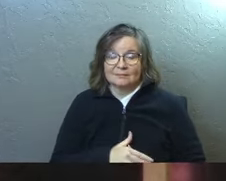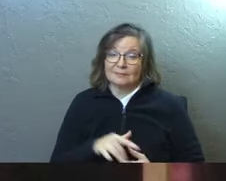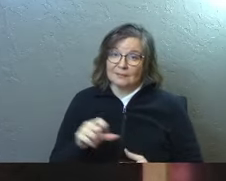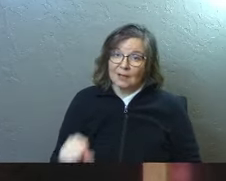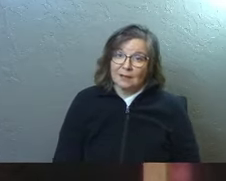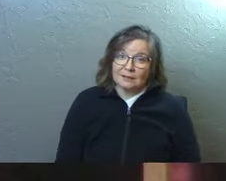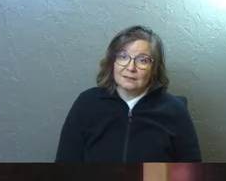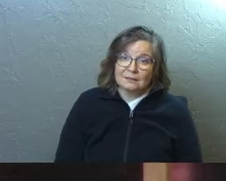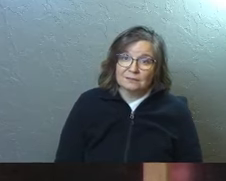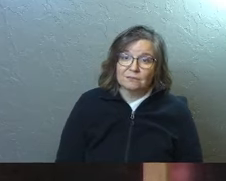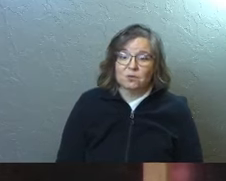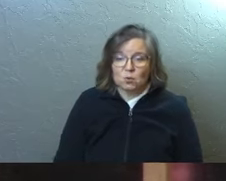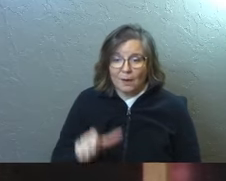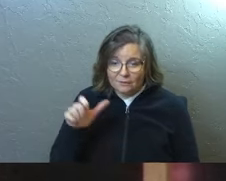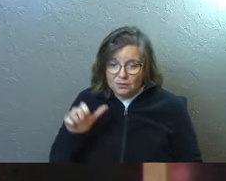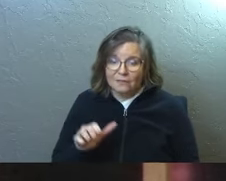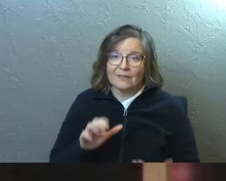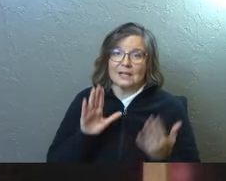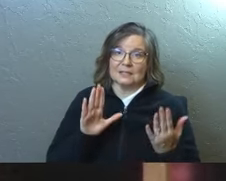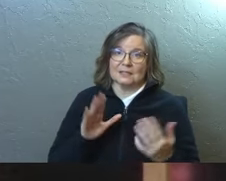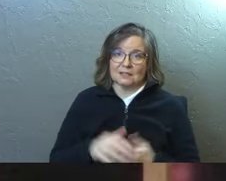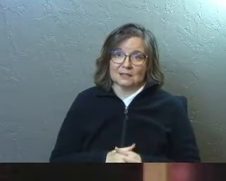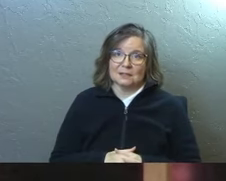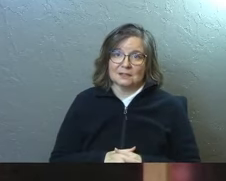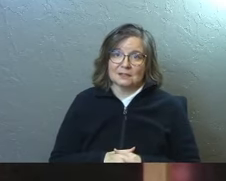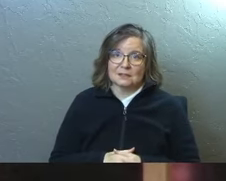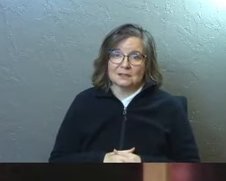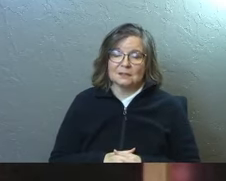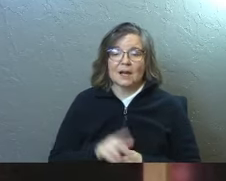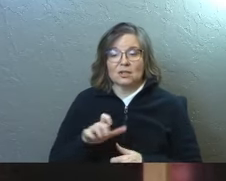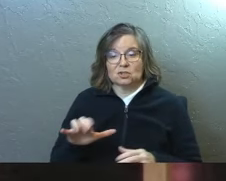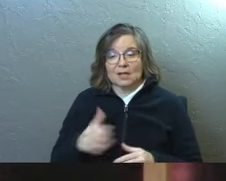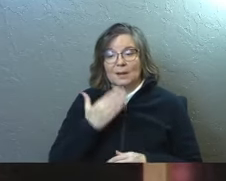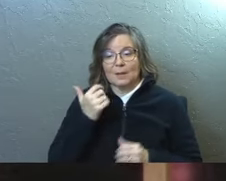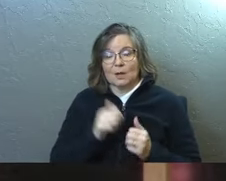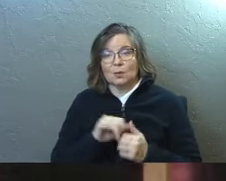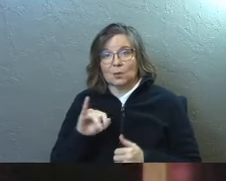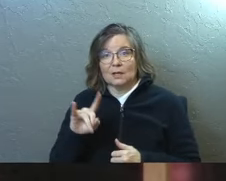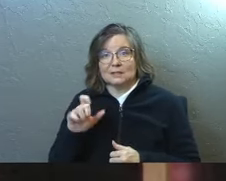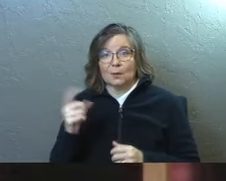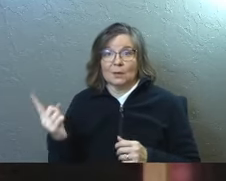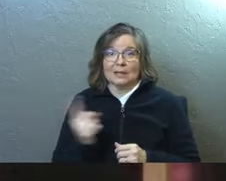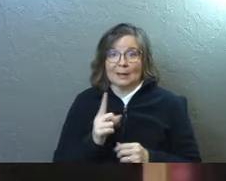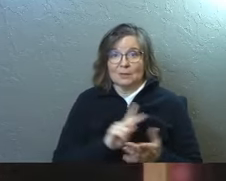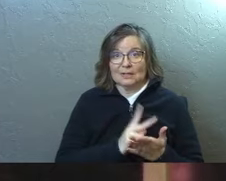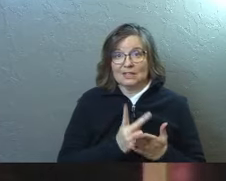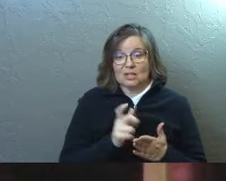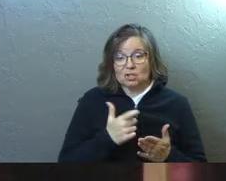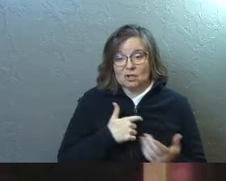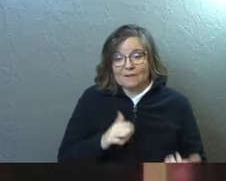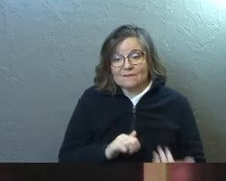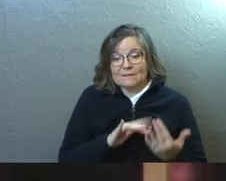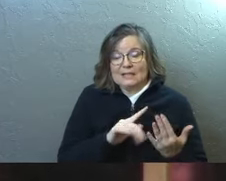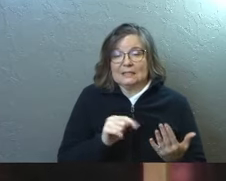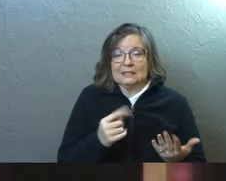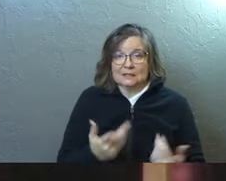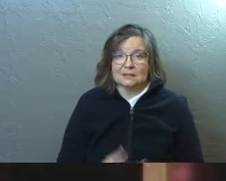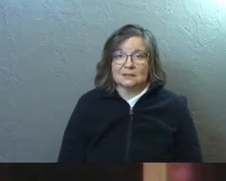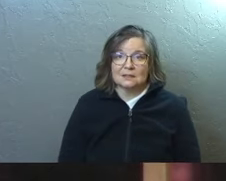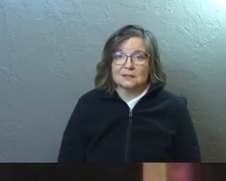Yeah. You got to face it. I should have done better with Jake when he came into the kitchen, and I should have faced it.